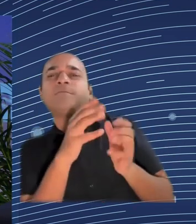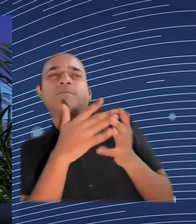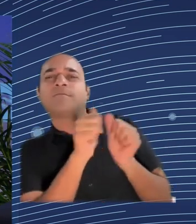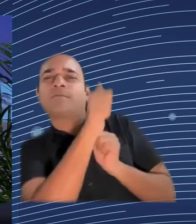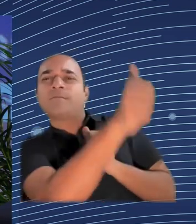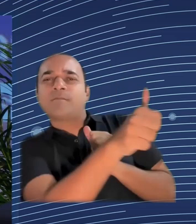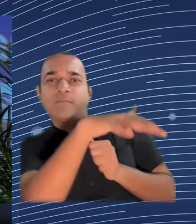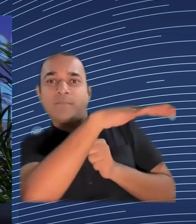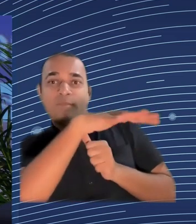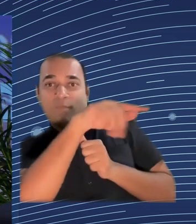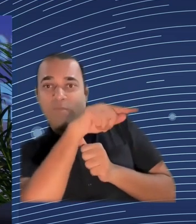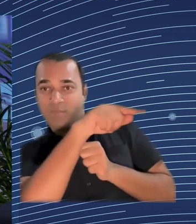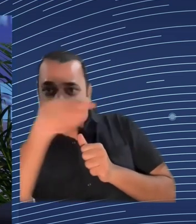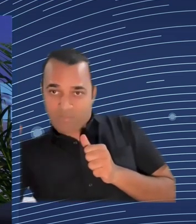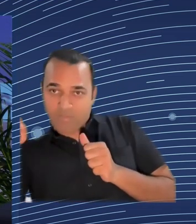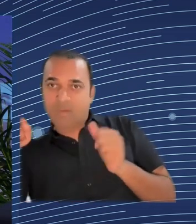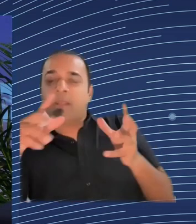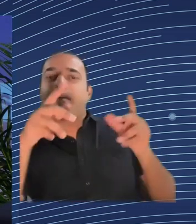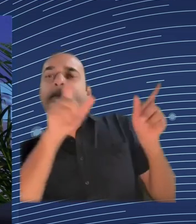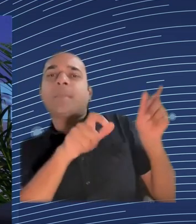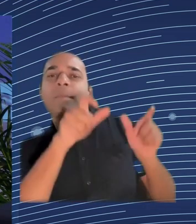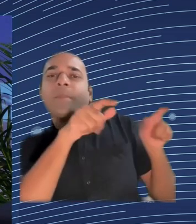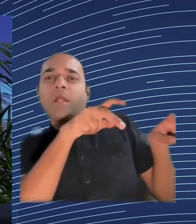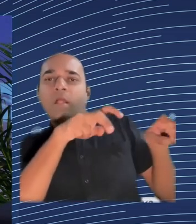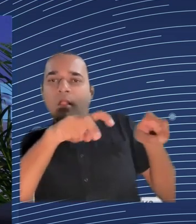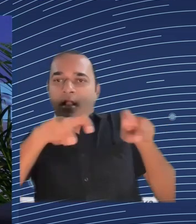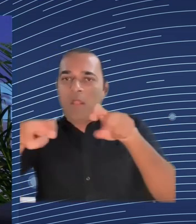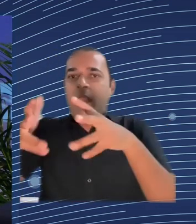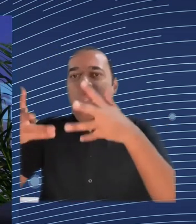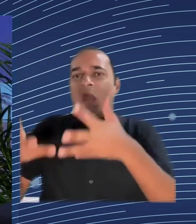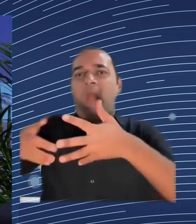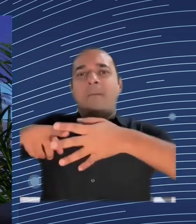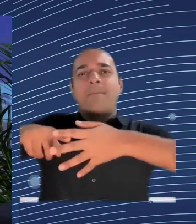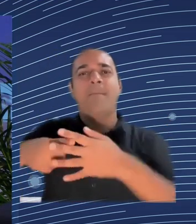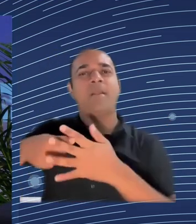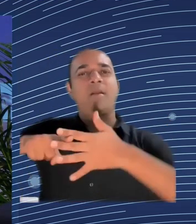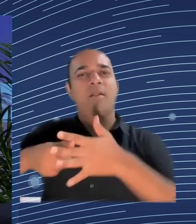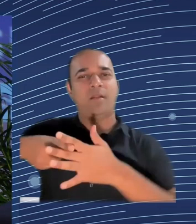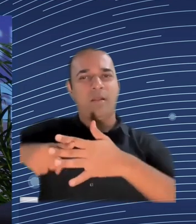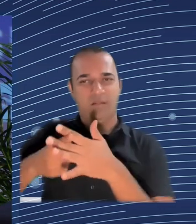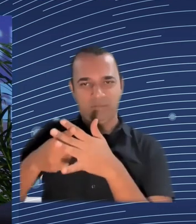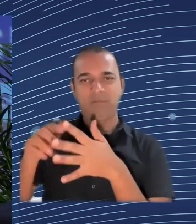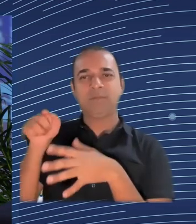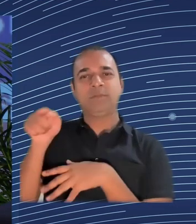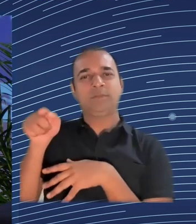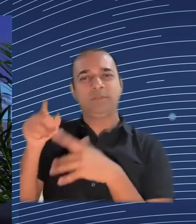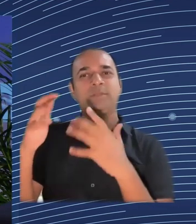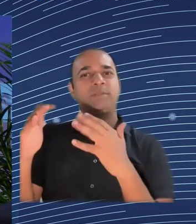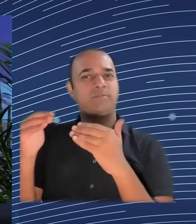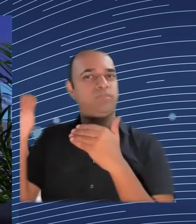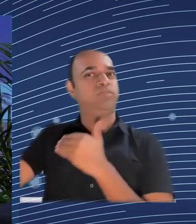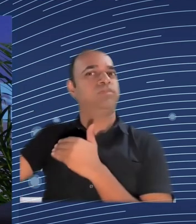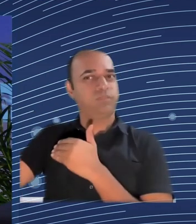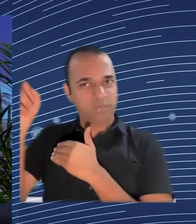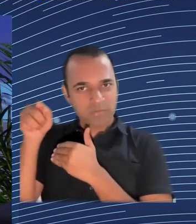prevalent with ESF programs, and we have had the opportunity to tackle very quickly, very swiftly, very